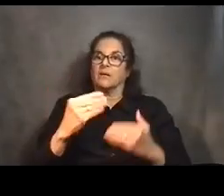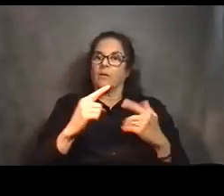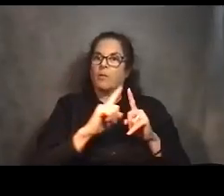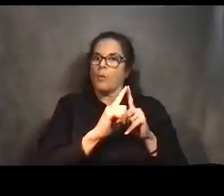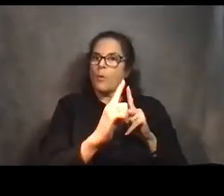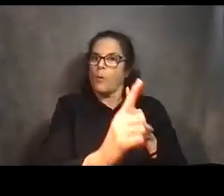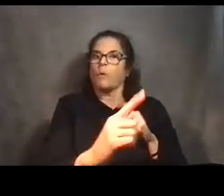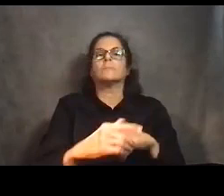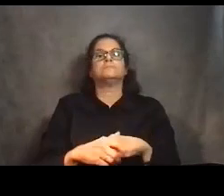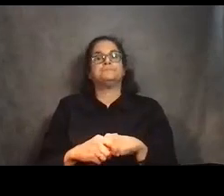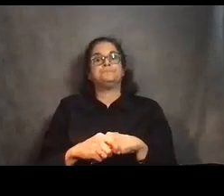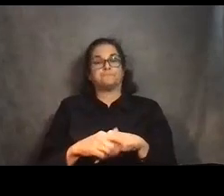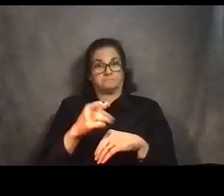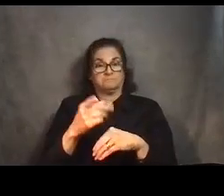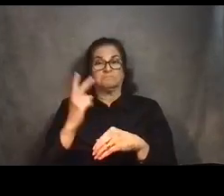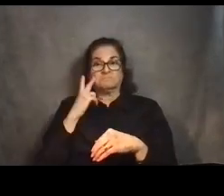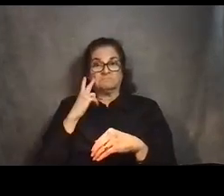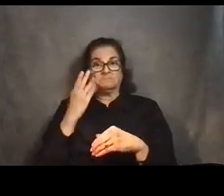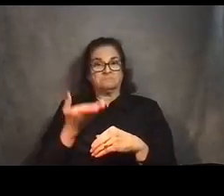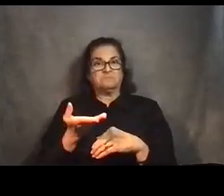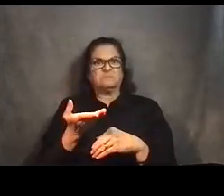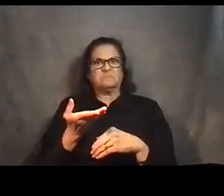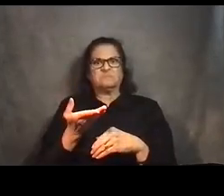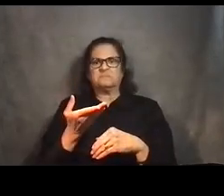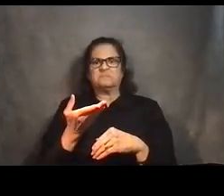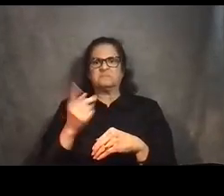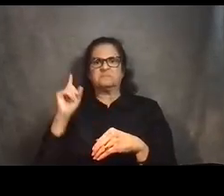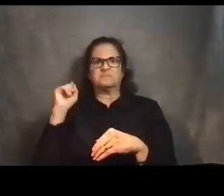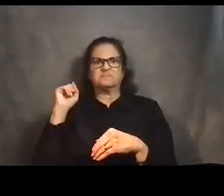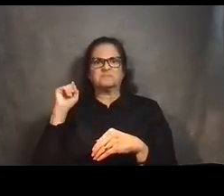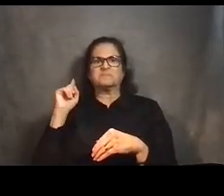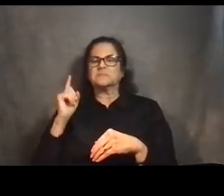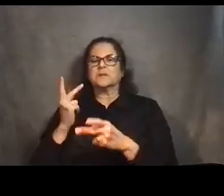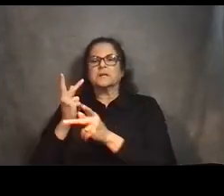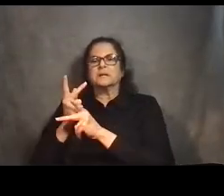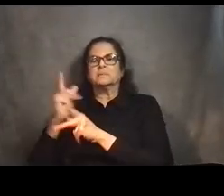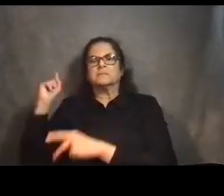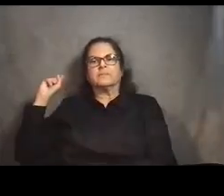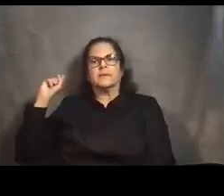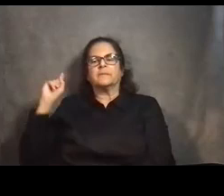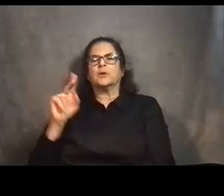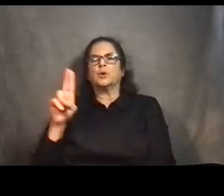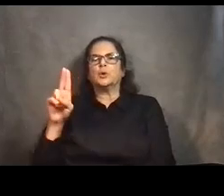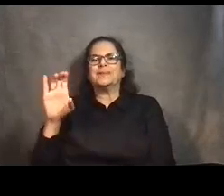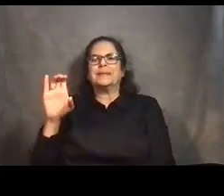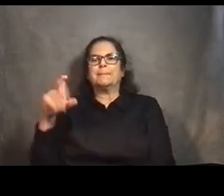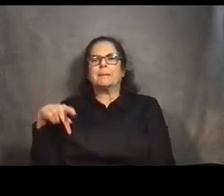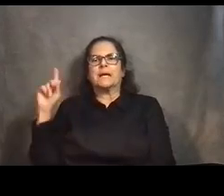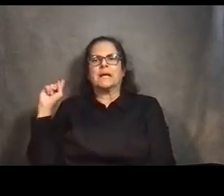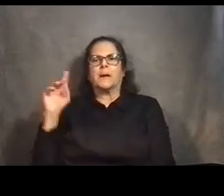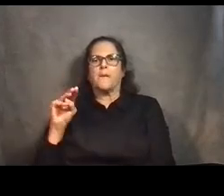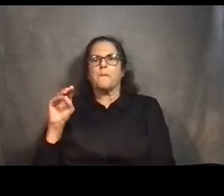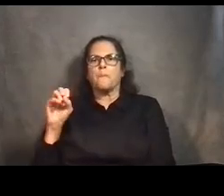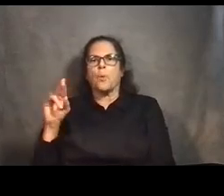In this picture, you can see a lot of the segments in the background that are being stored at UCP, our pre, our precaster. The yellow